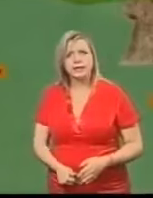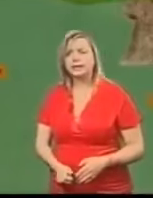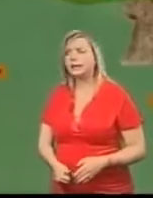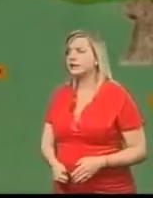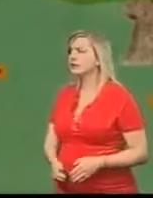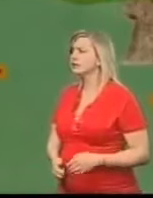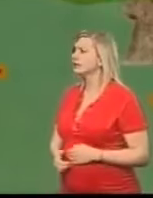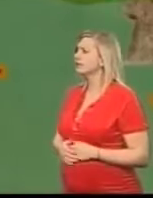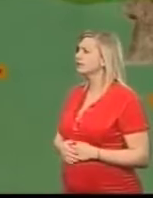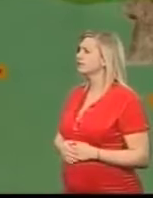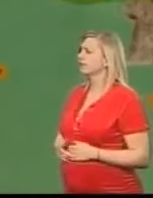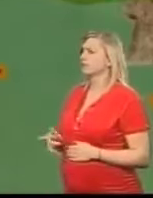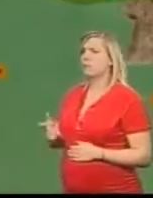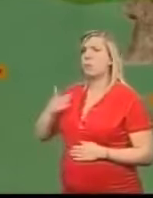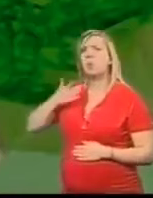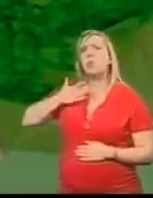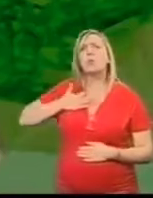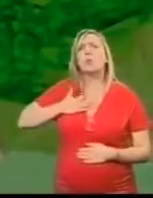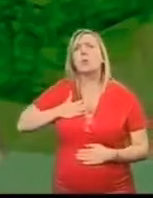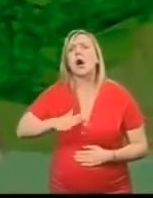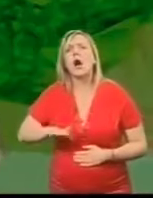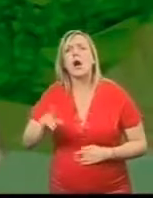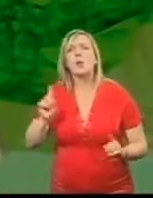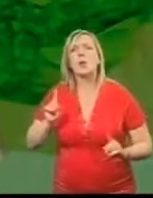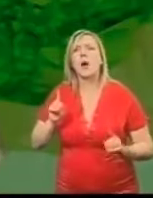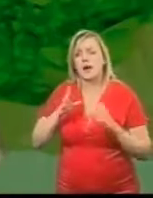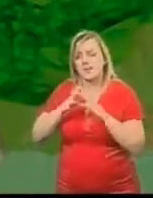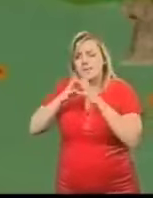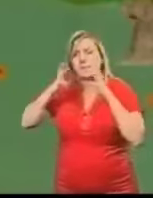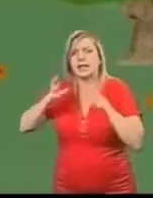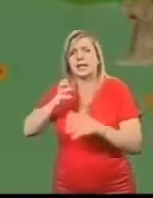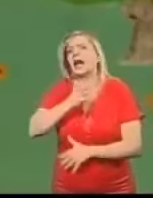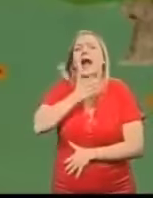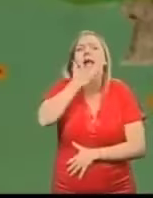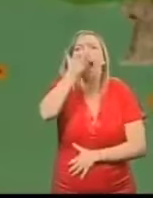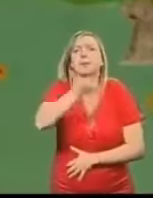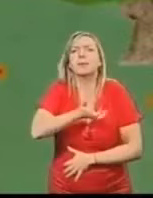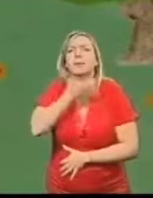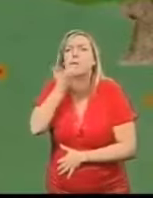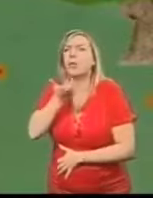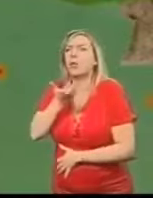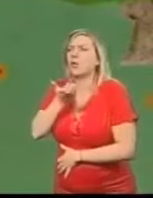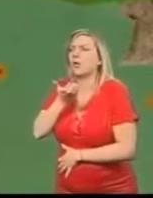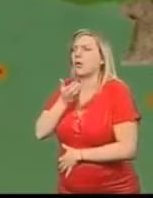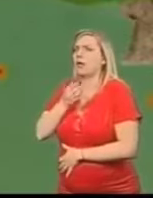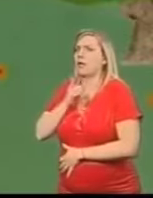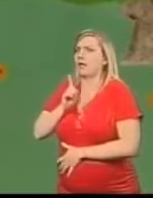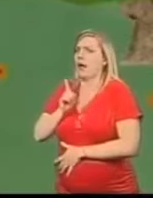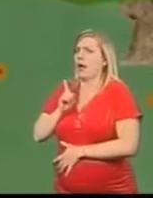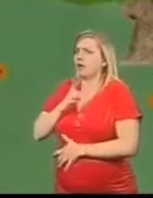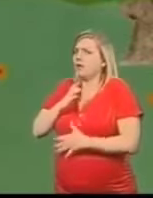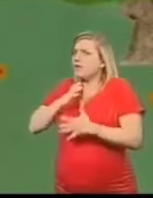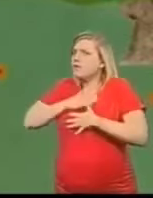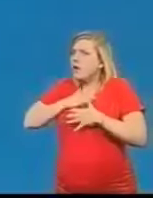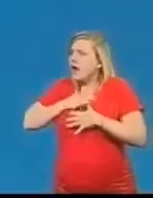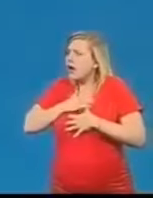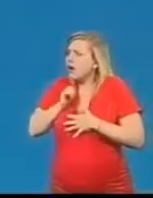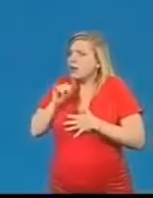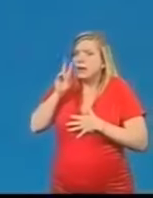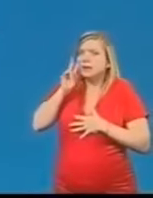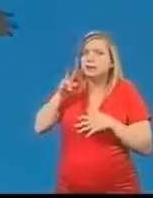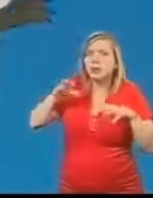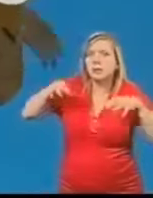What he wanted more than anything Was a big juicy apple But he was afraid He might see the monster again